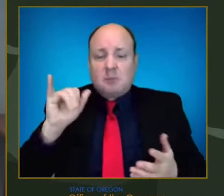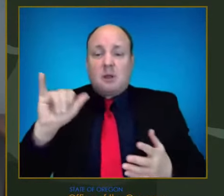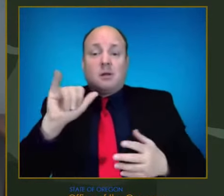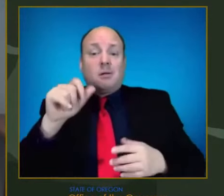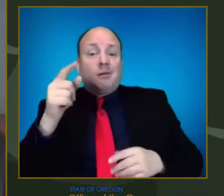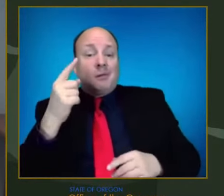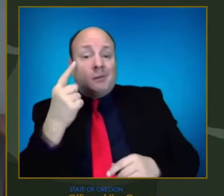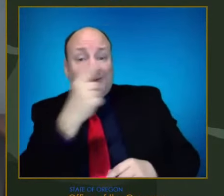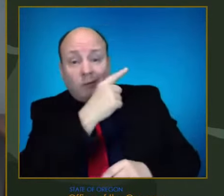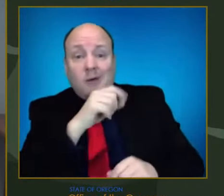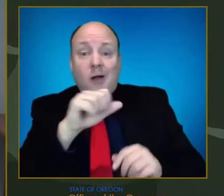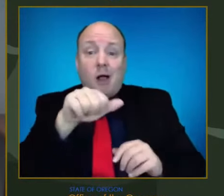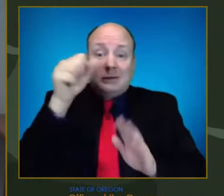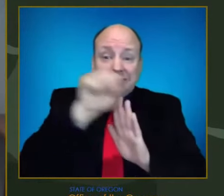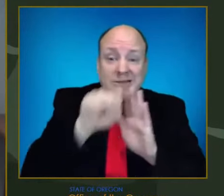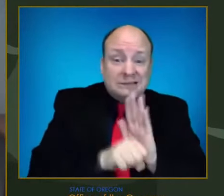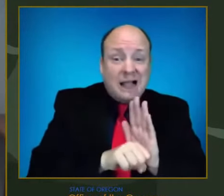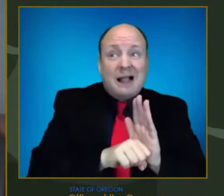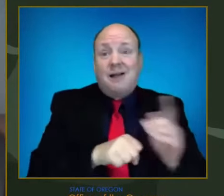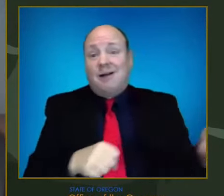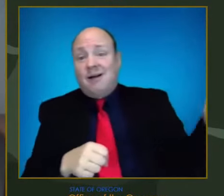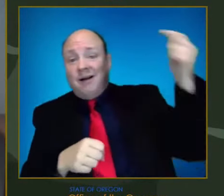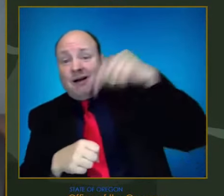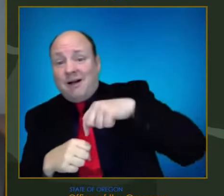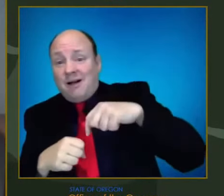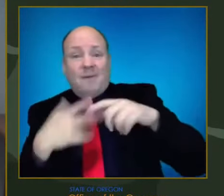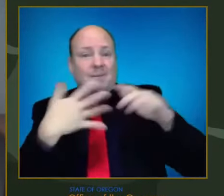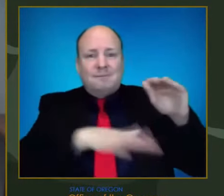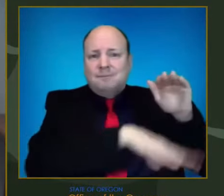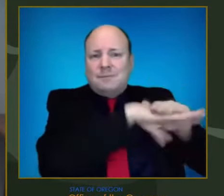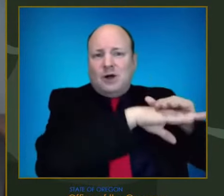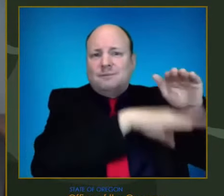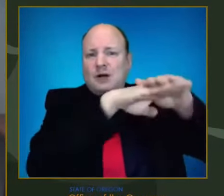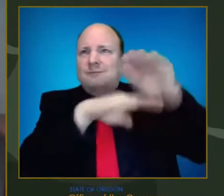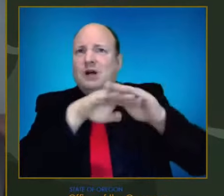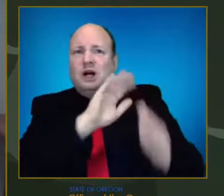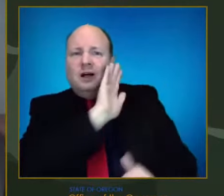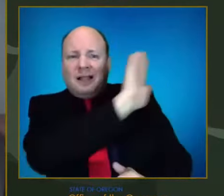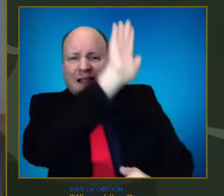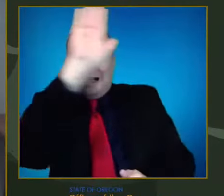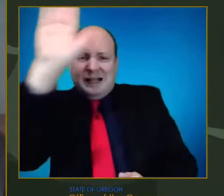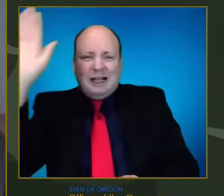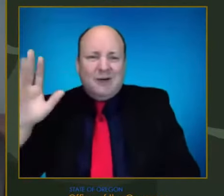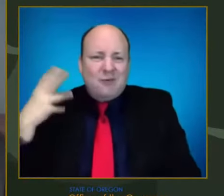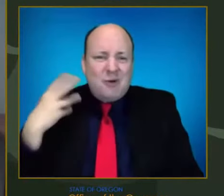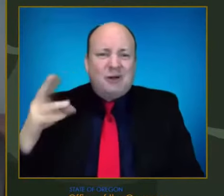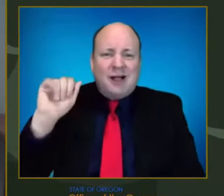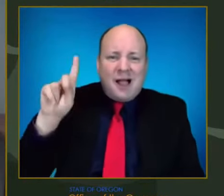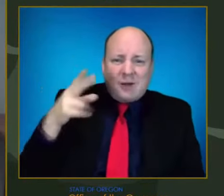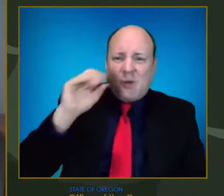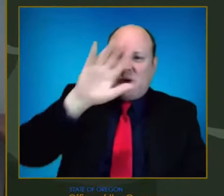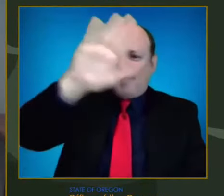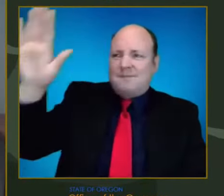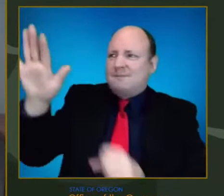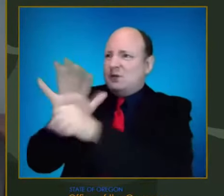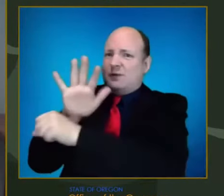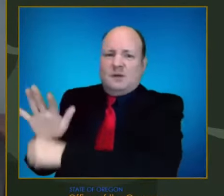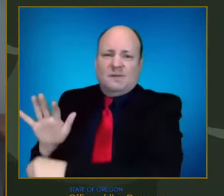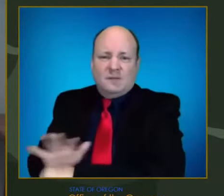And even if we do have an open bed, we may lack the healthcare teams required to staff it.